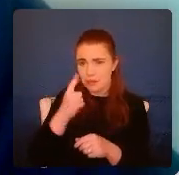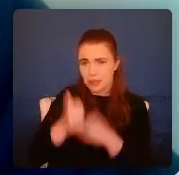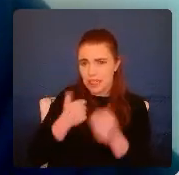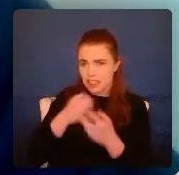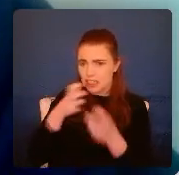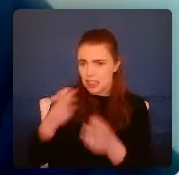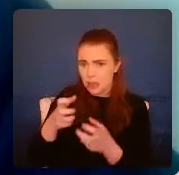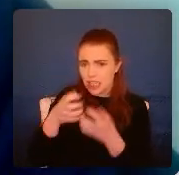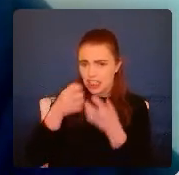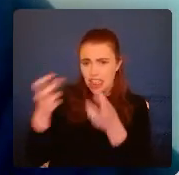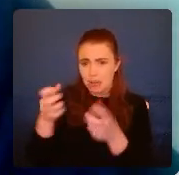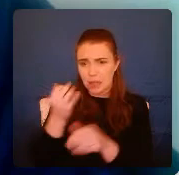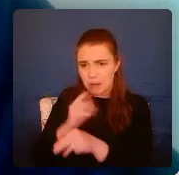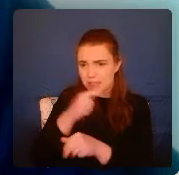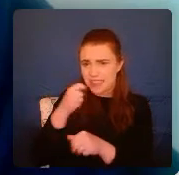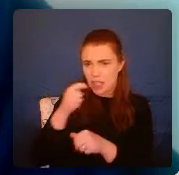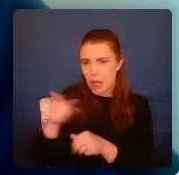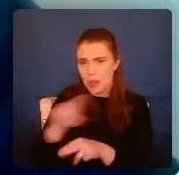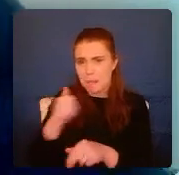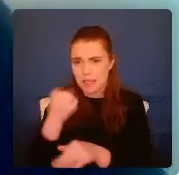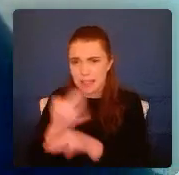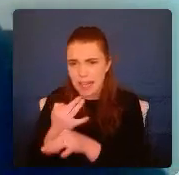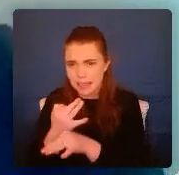I said, don't know who I belong to. Might never find out.